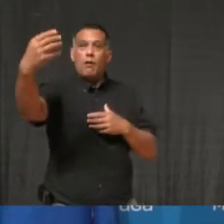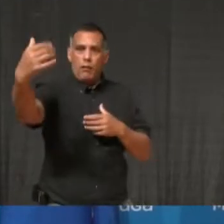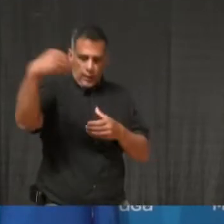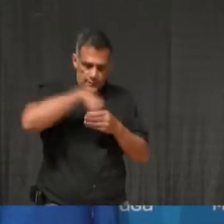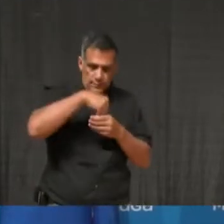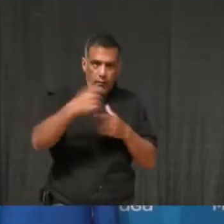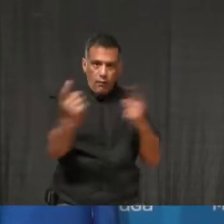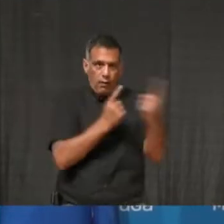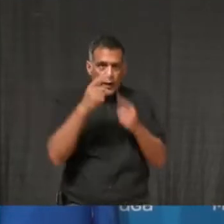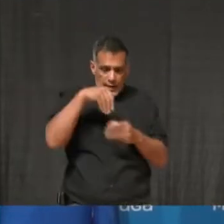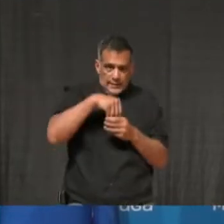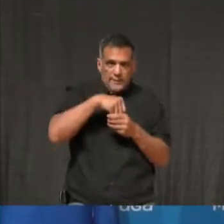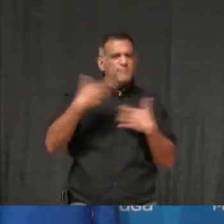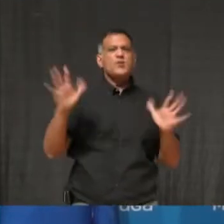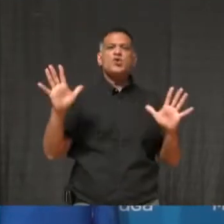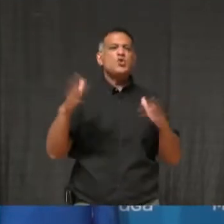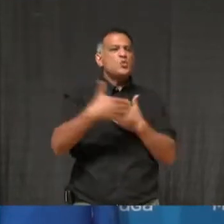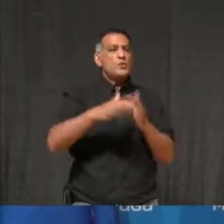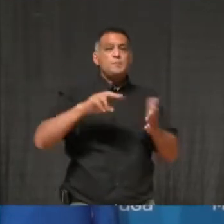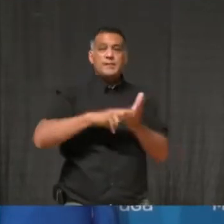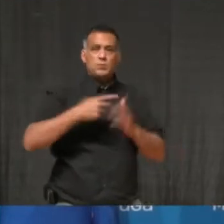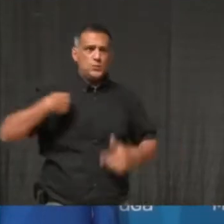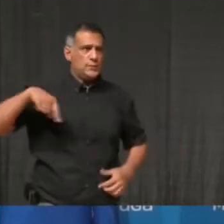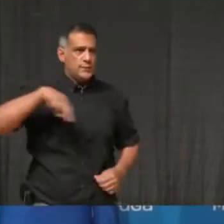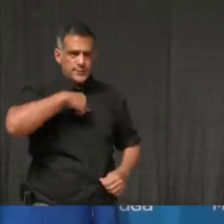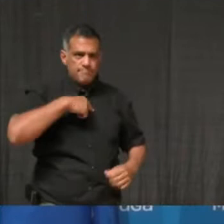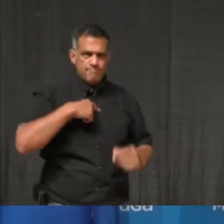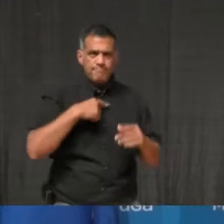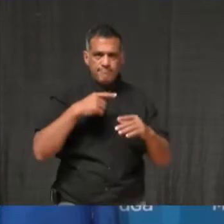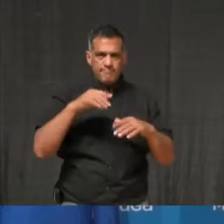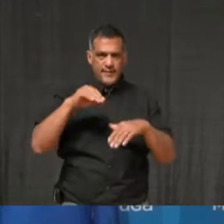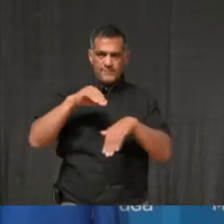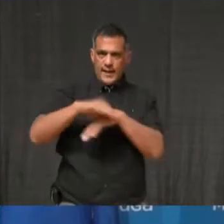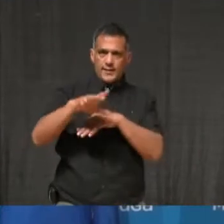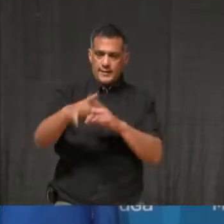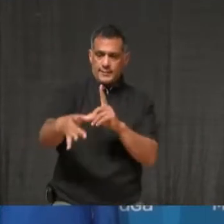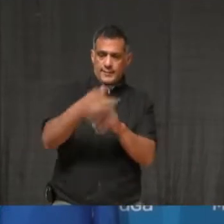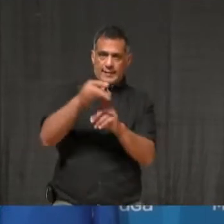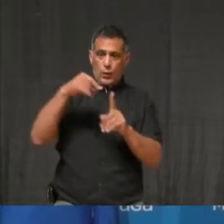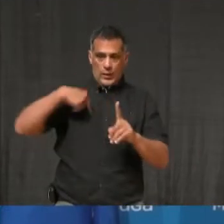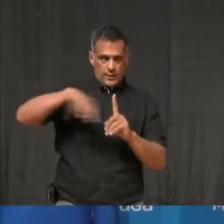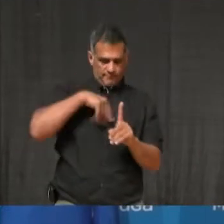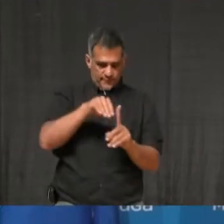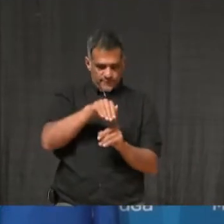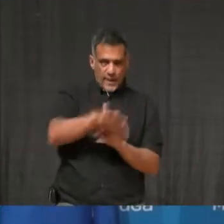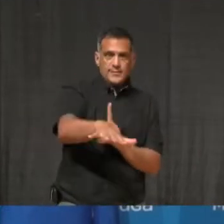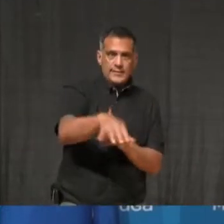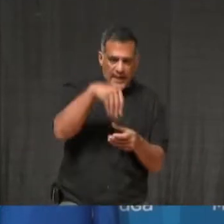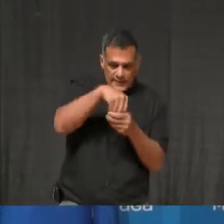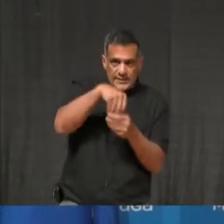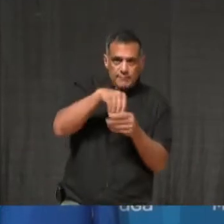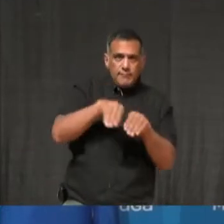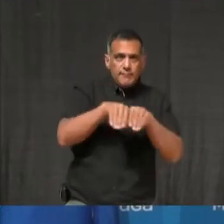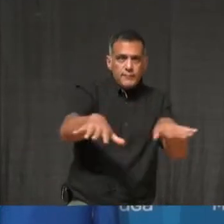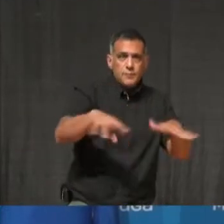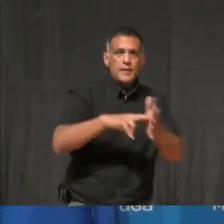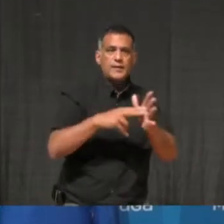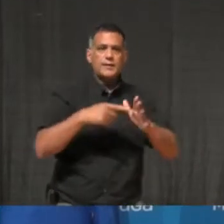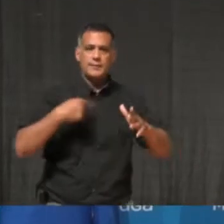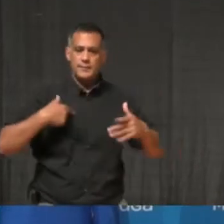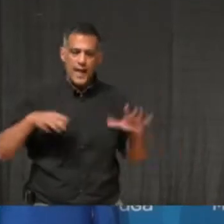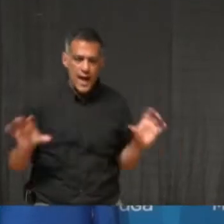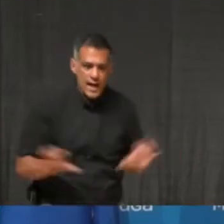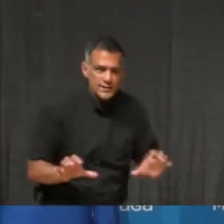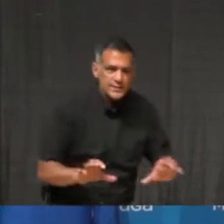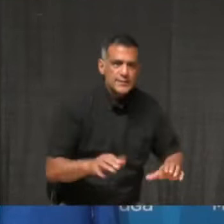moving this virus. Our personal choices and our behaviours are what's driving the numbers. And